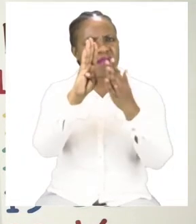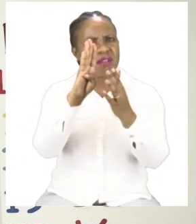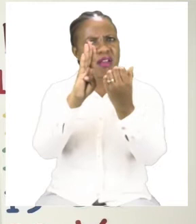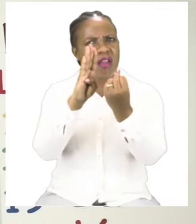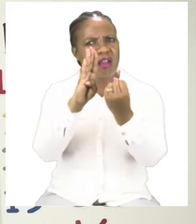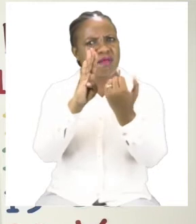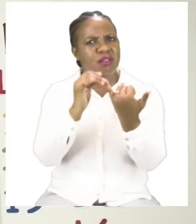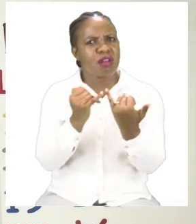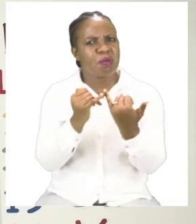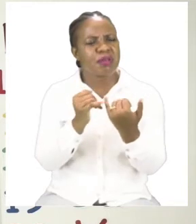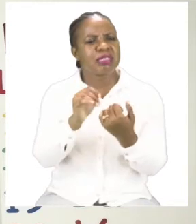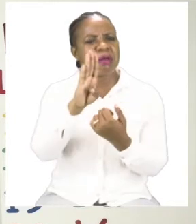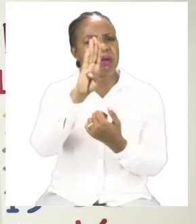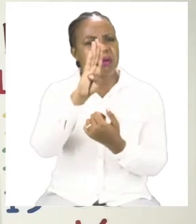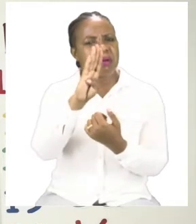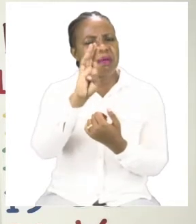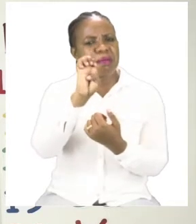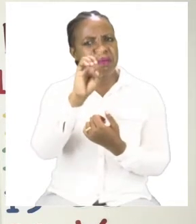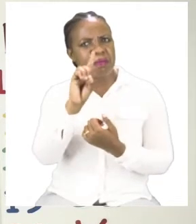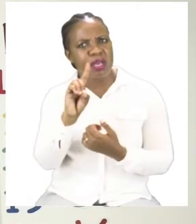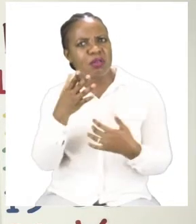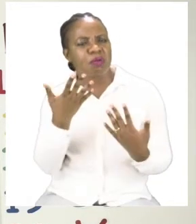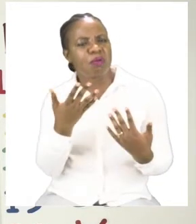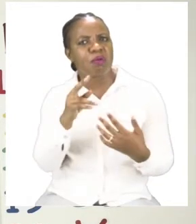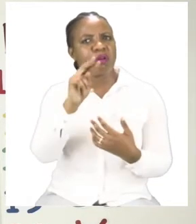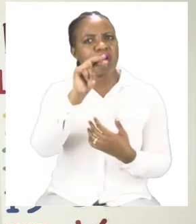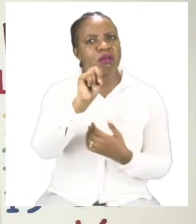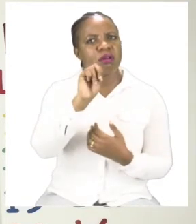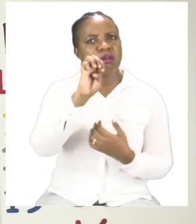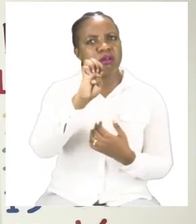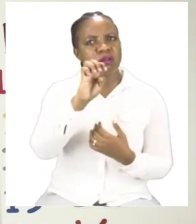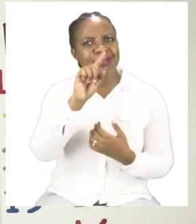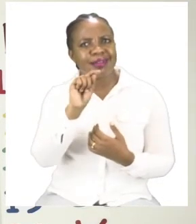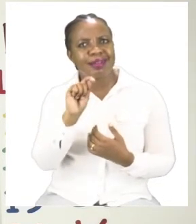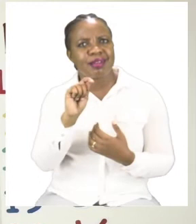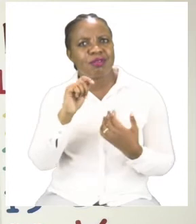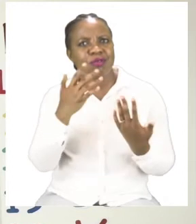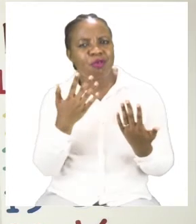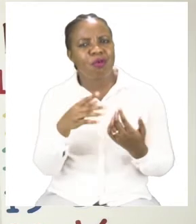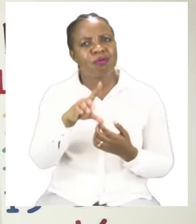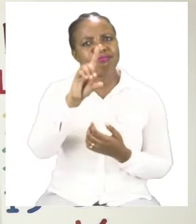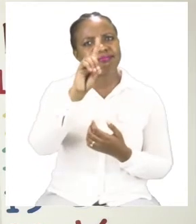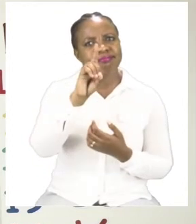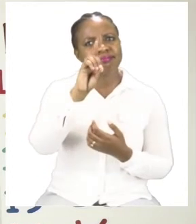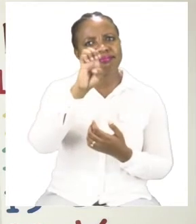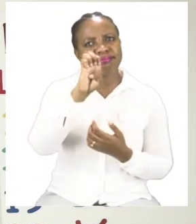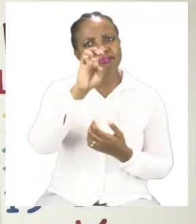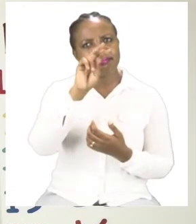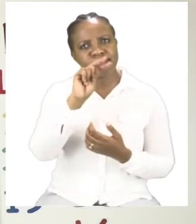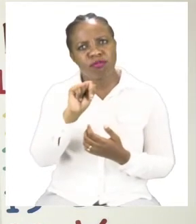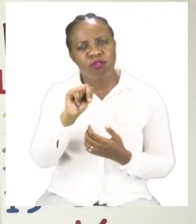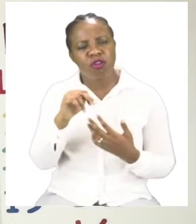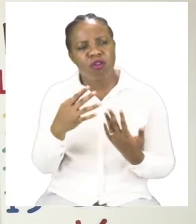Or a net? Or a den? Or the number